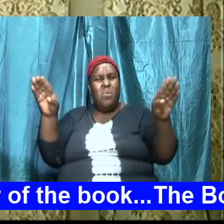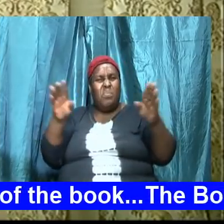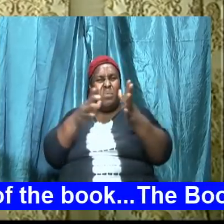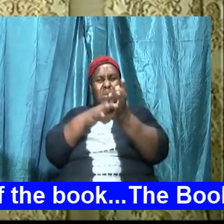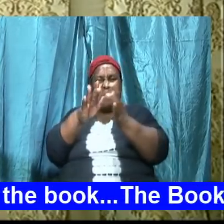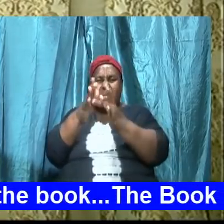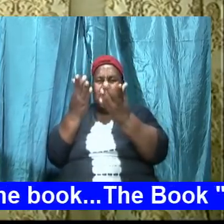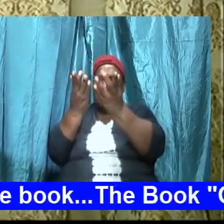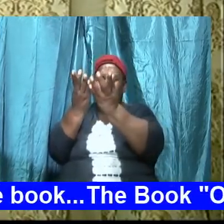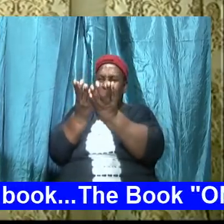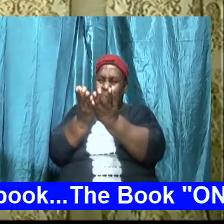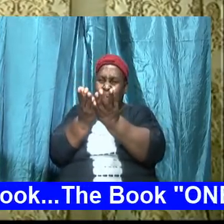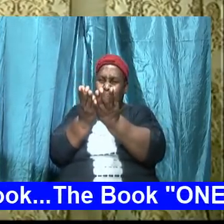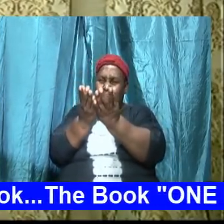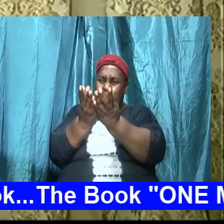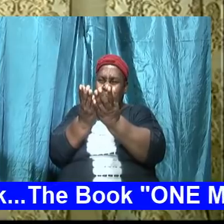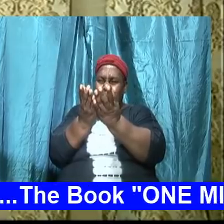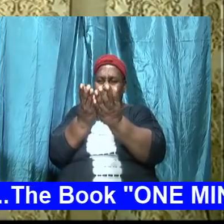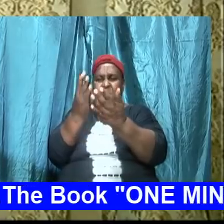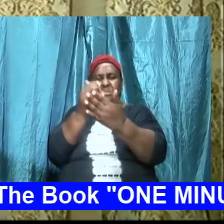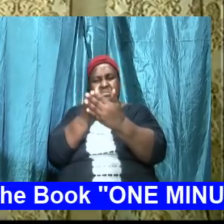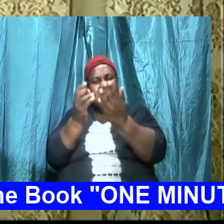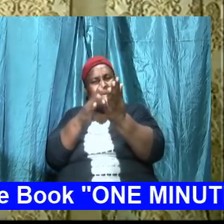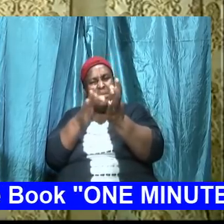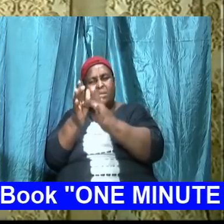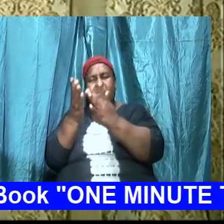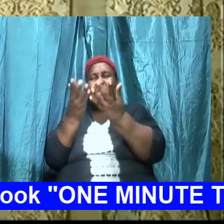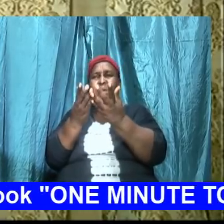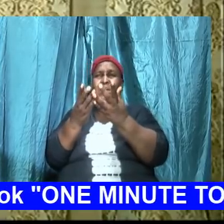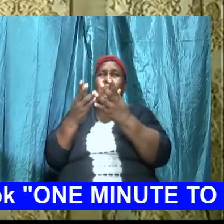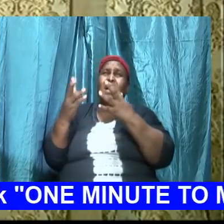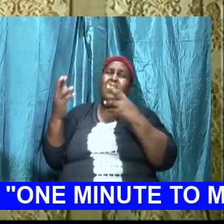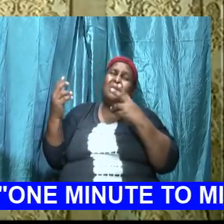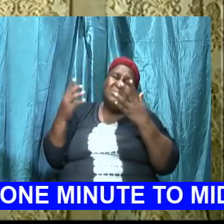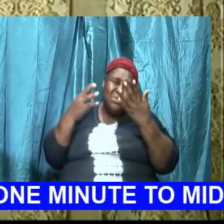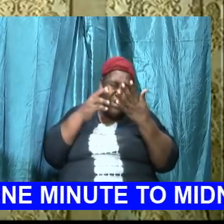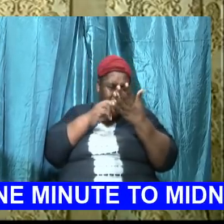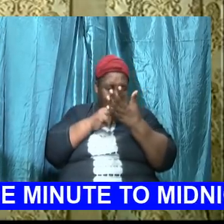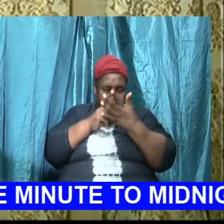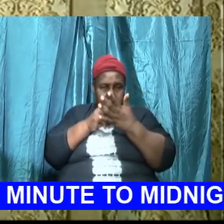saint of God that you take up the book and it's a struggle to read three verses